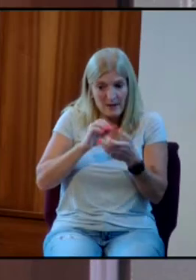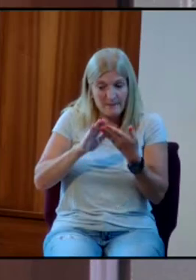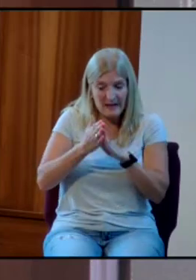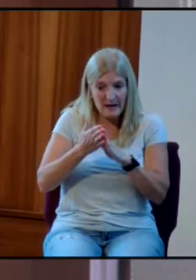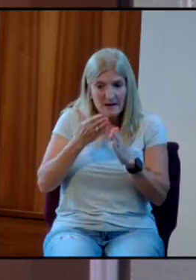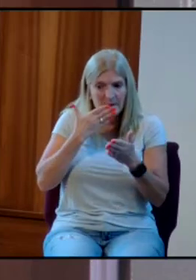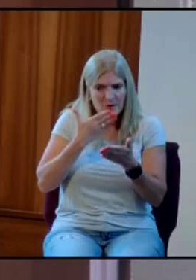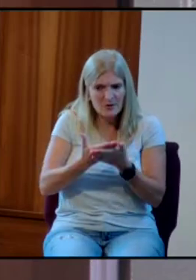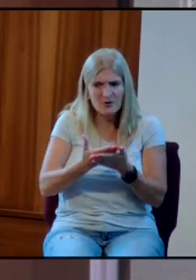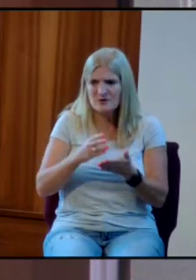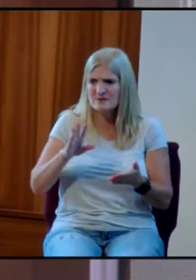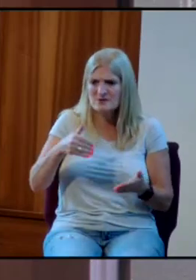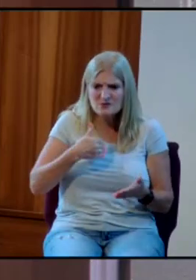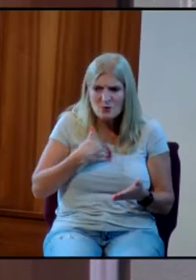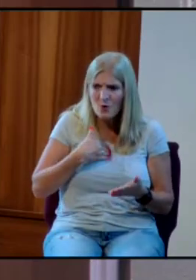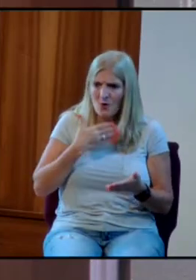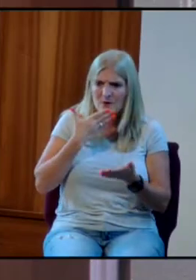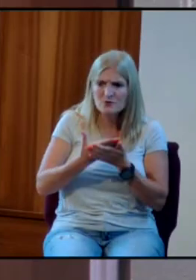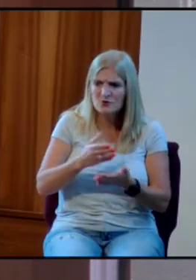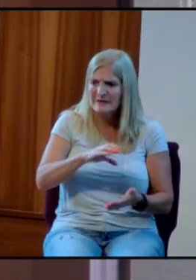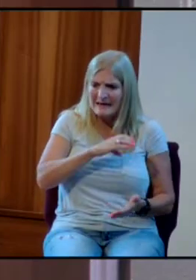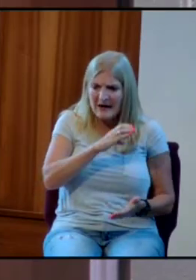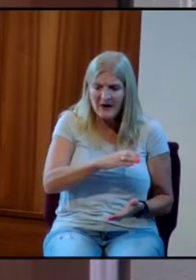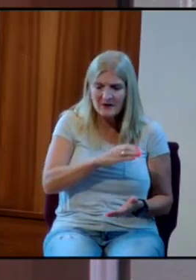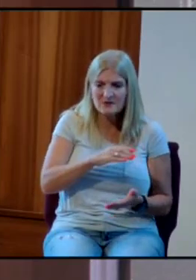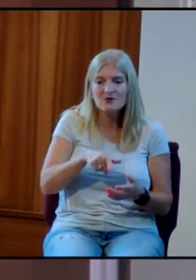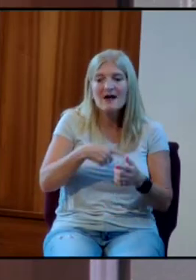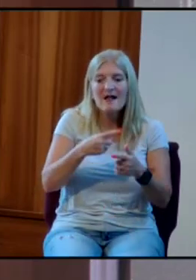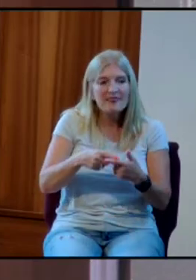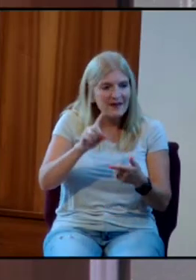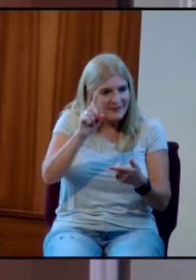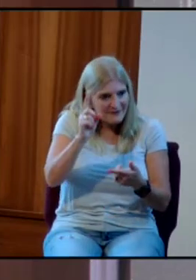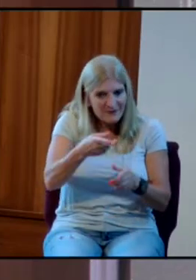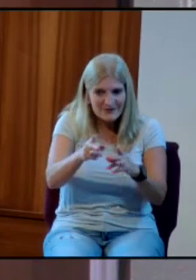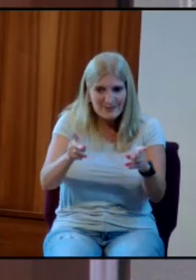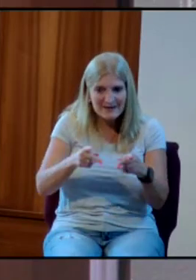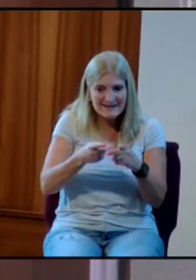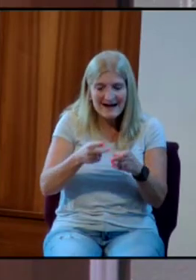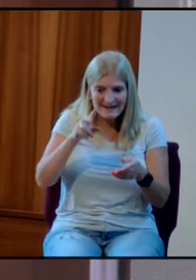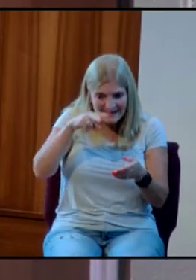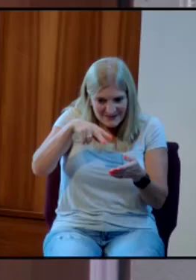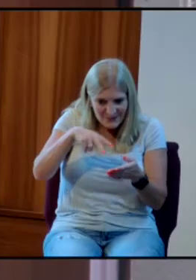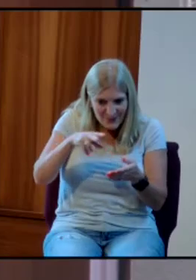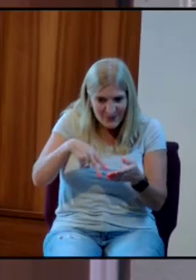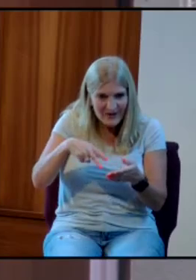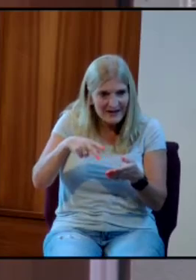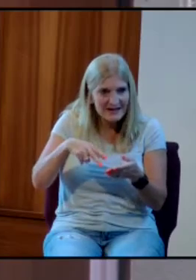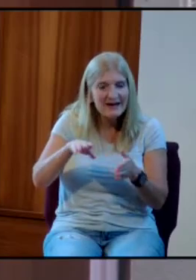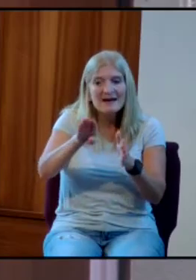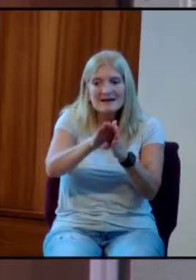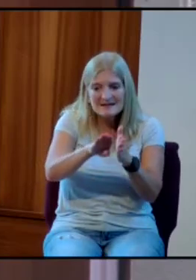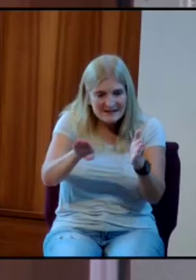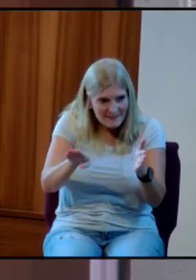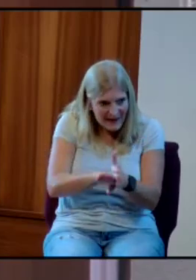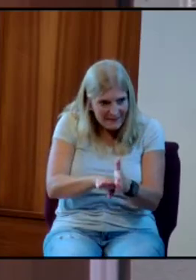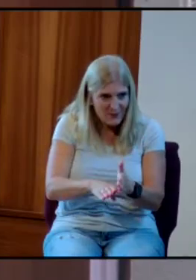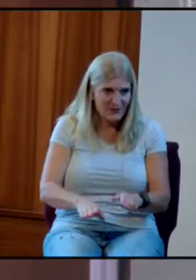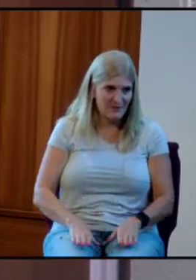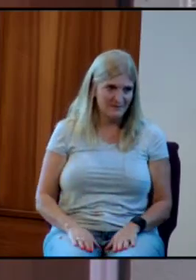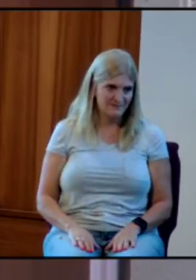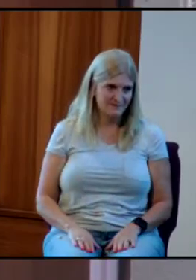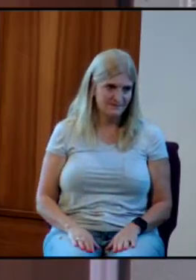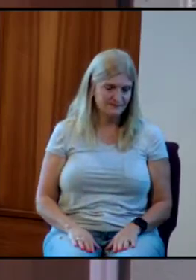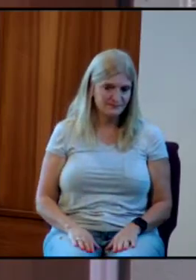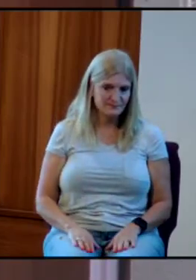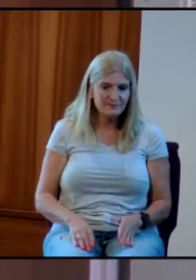want to have a good soul, you want to be a good character, well, then the first place you have to turn is you got to look and start paying attention to